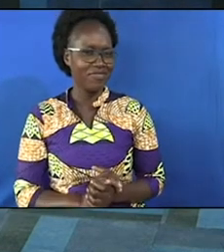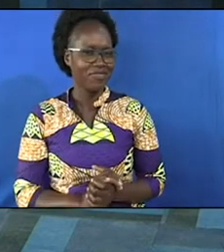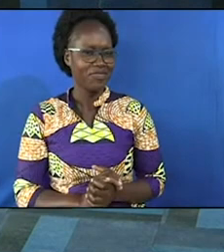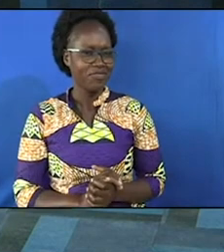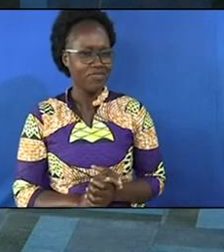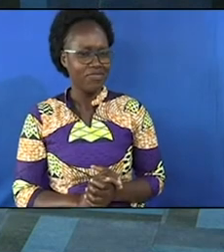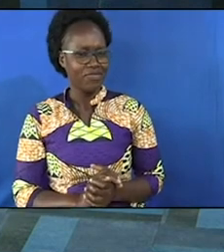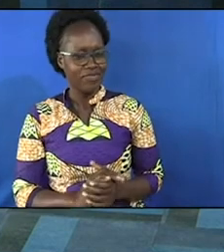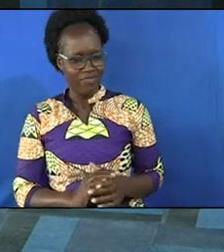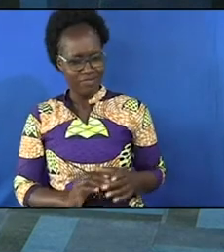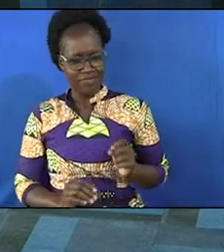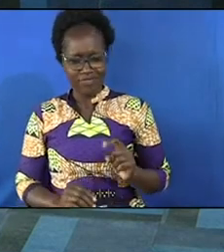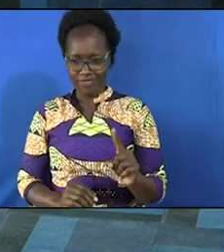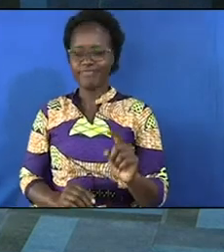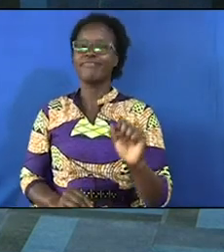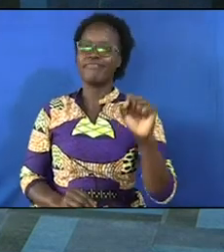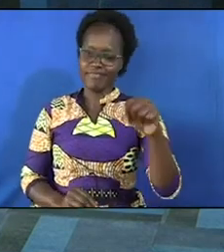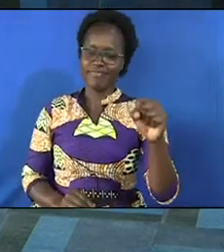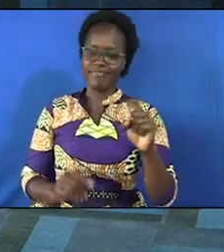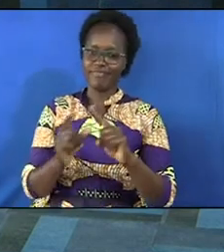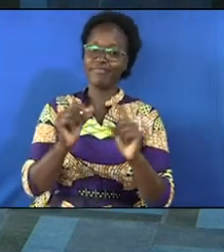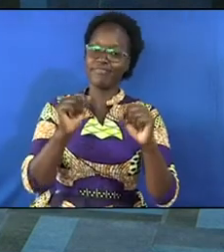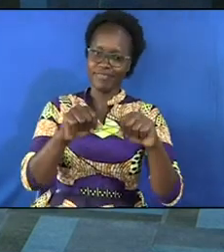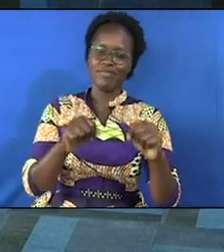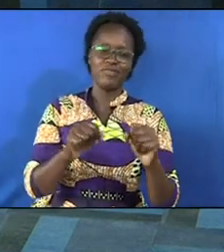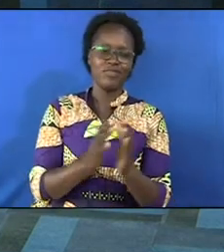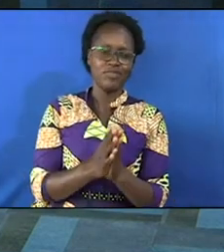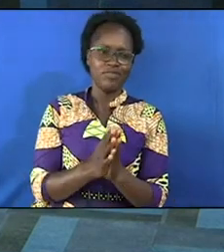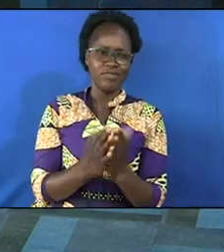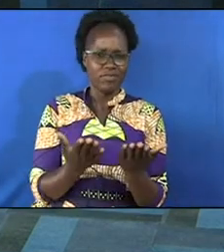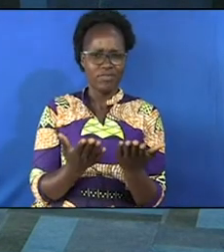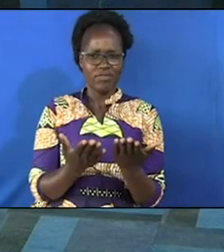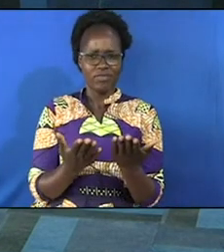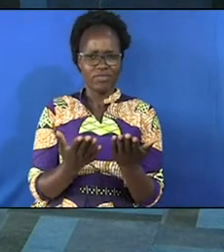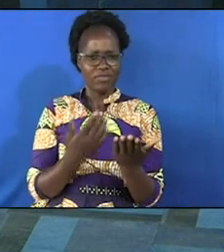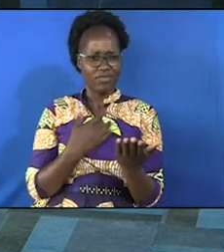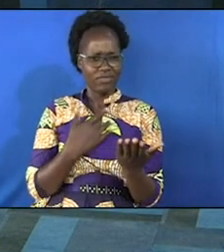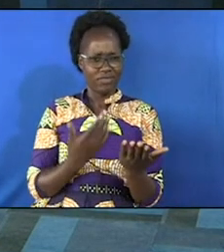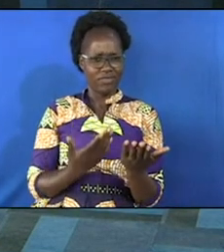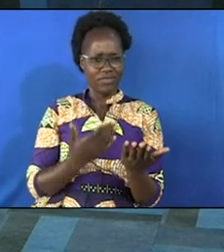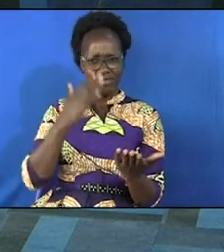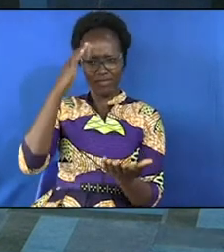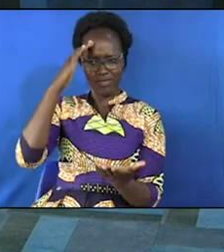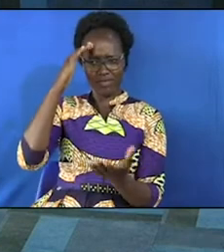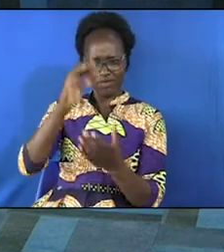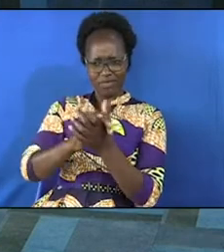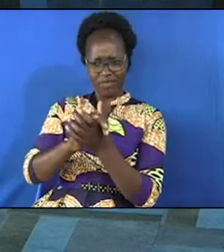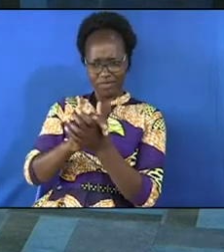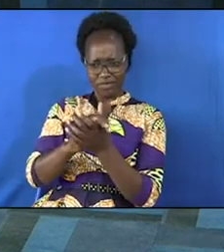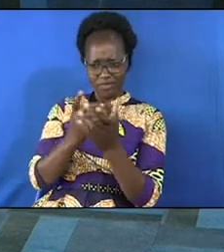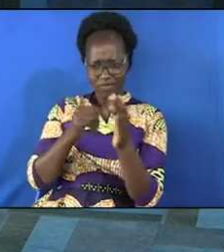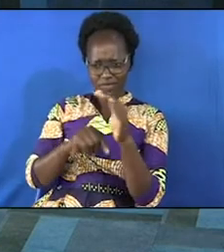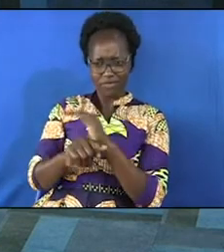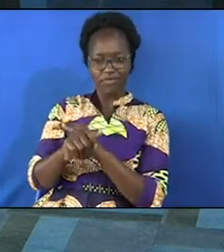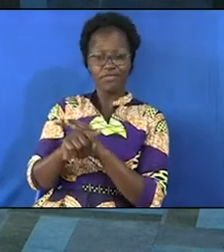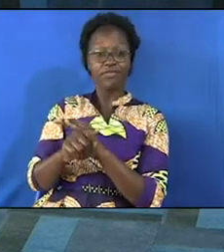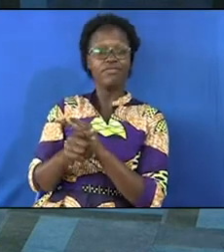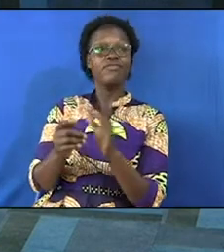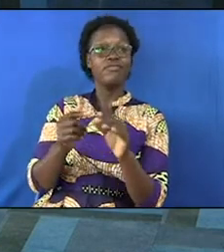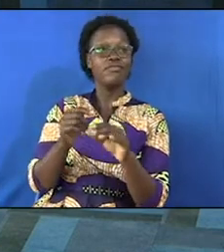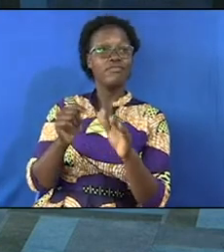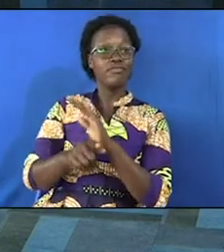but she says yes we can have a word but now I'm busy but wait for me when I'll be leaving coming back in the evening